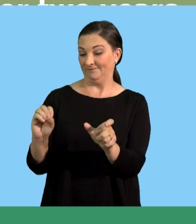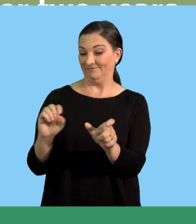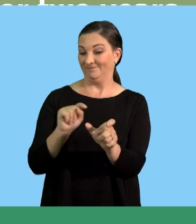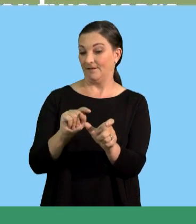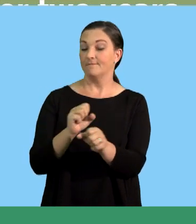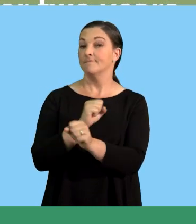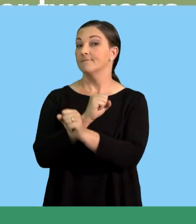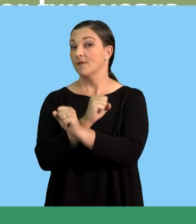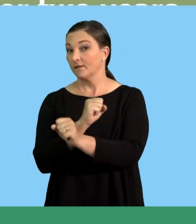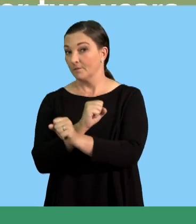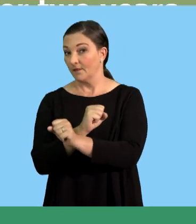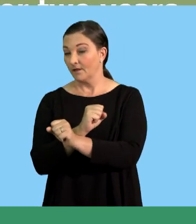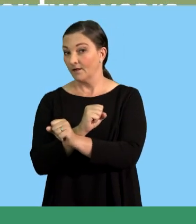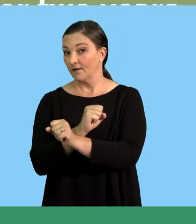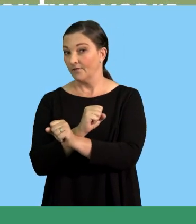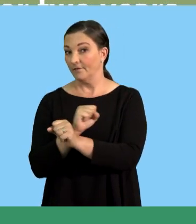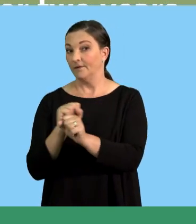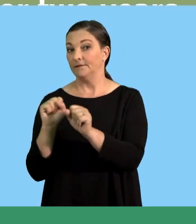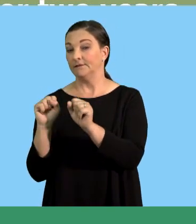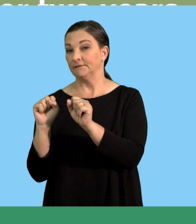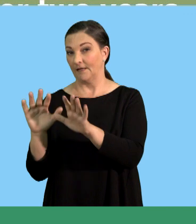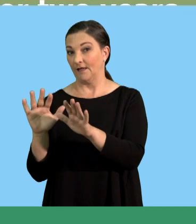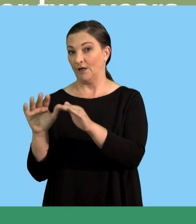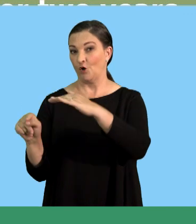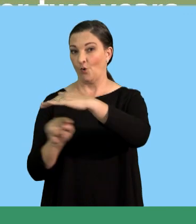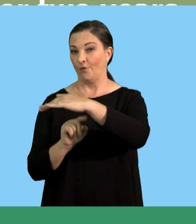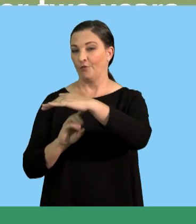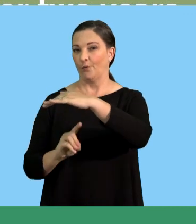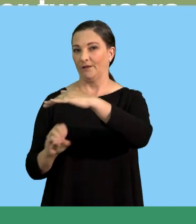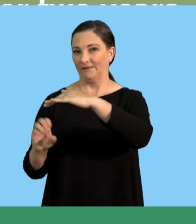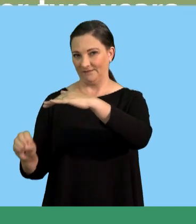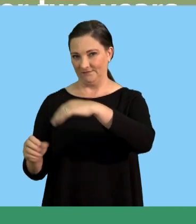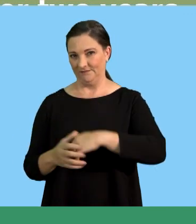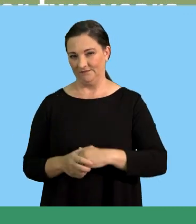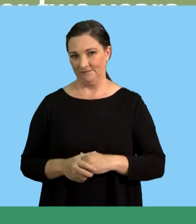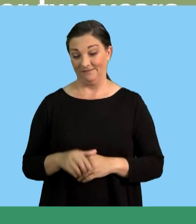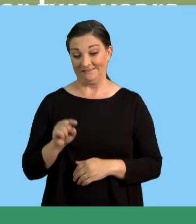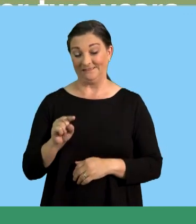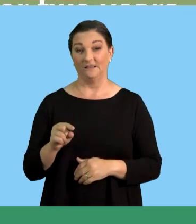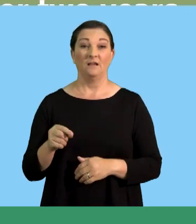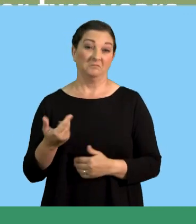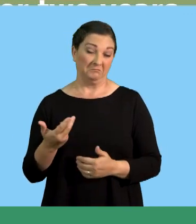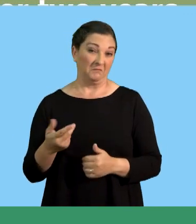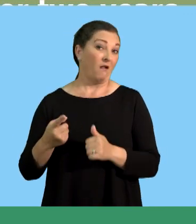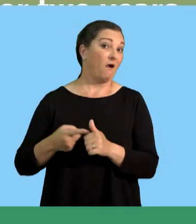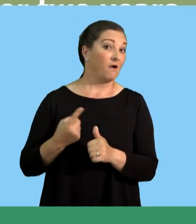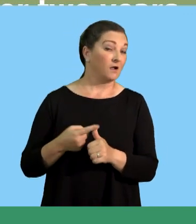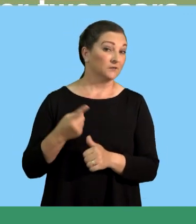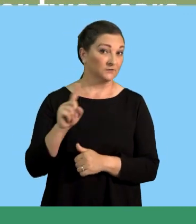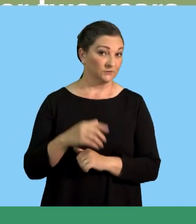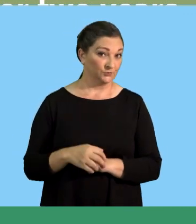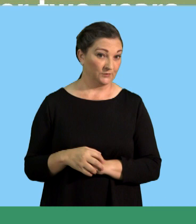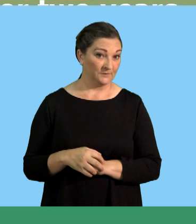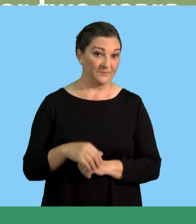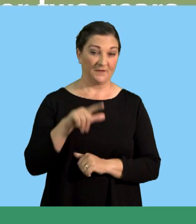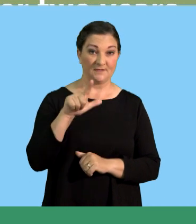,700 multiplied by 10 over 100, which